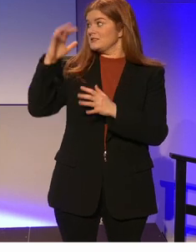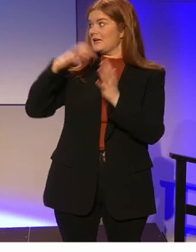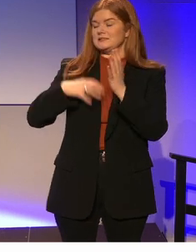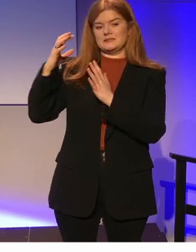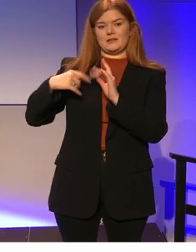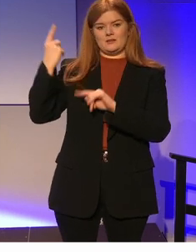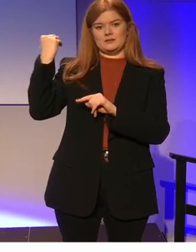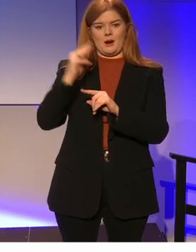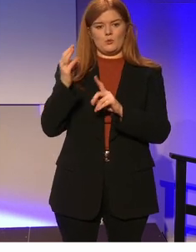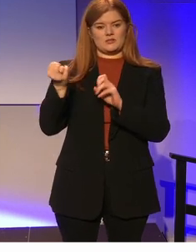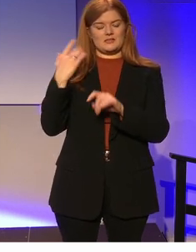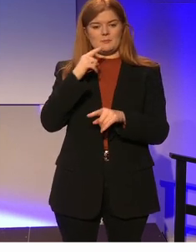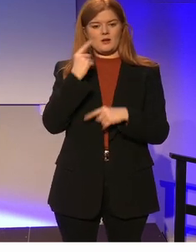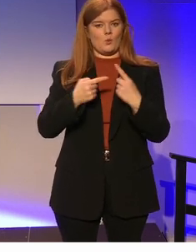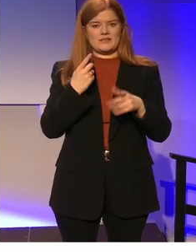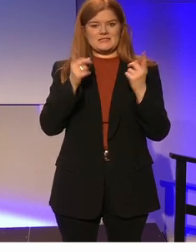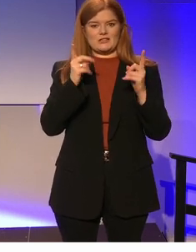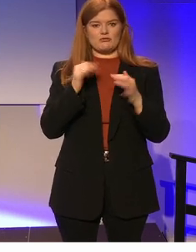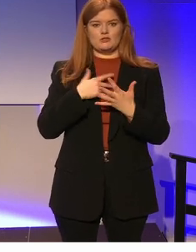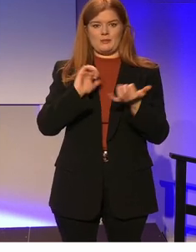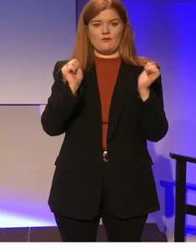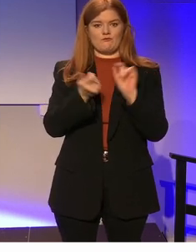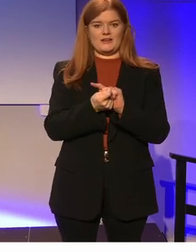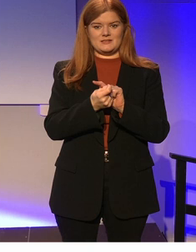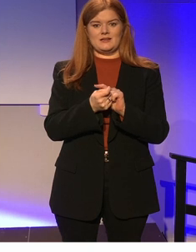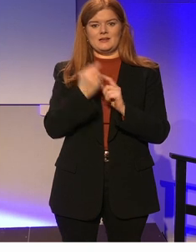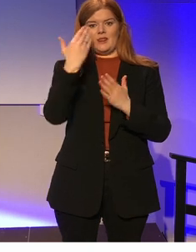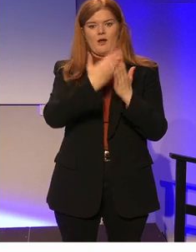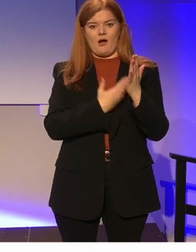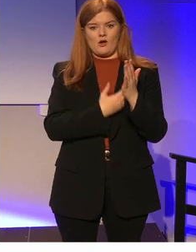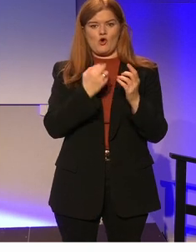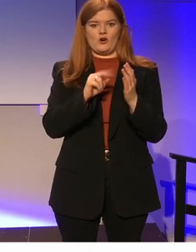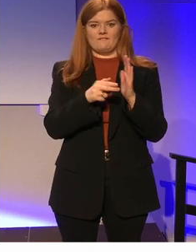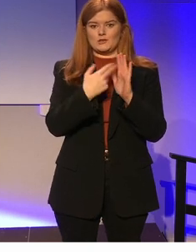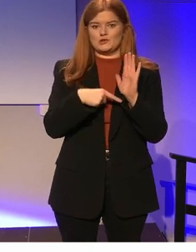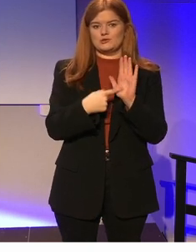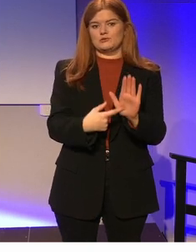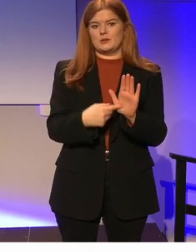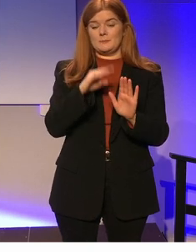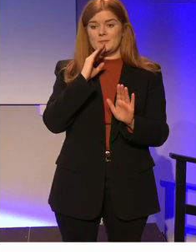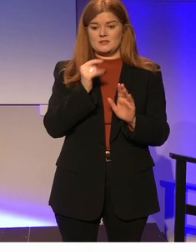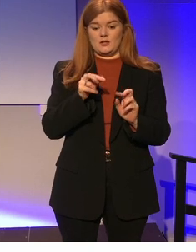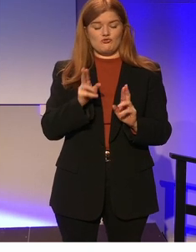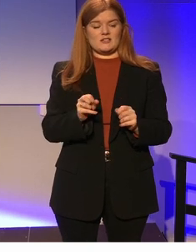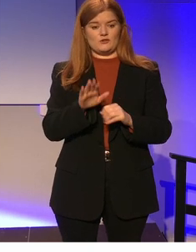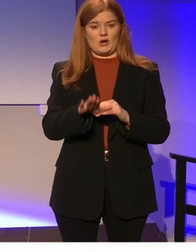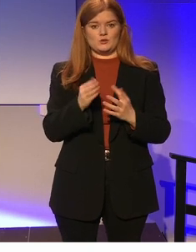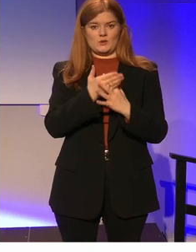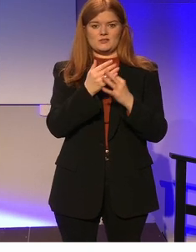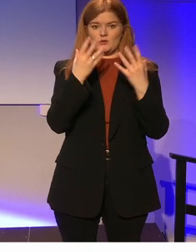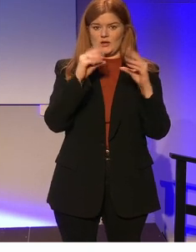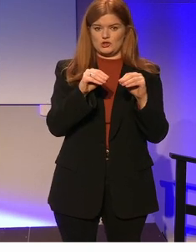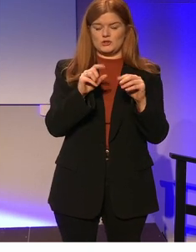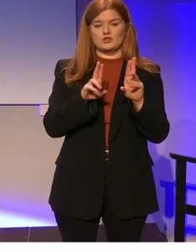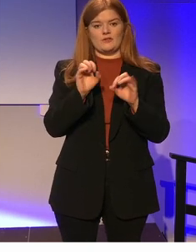slides but it's always a dangerous thing to paraphrase legislation or conventions. So the right of the child to education